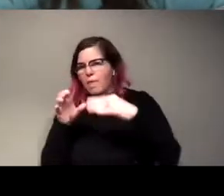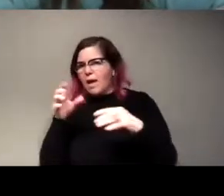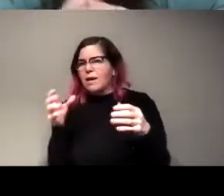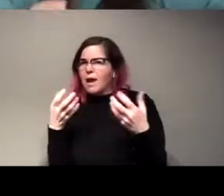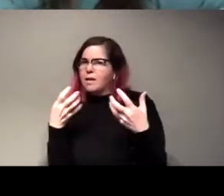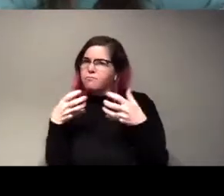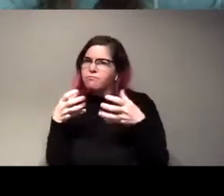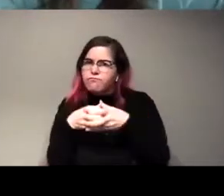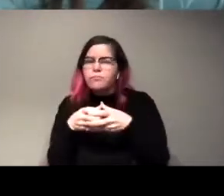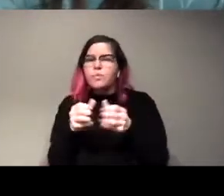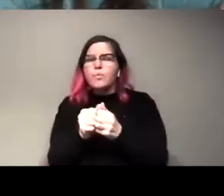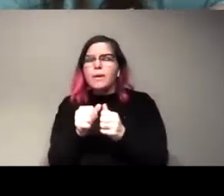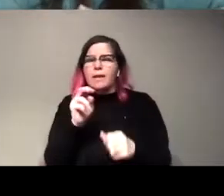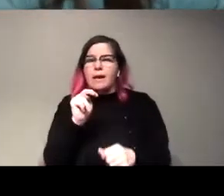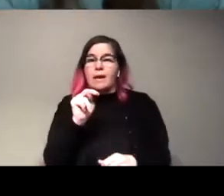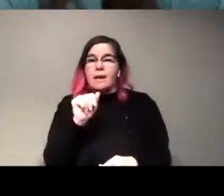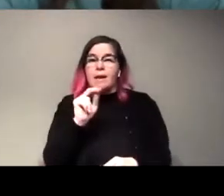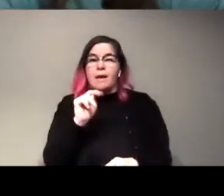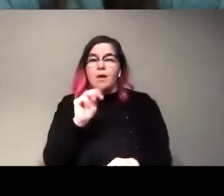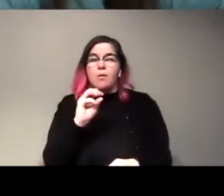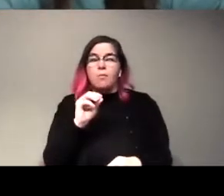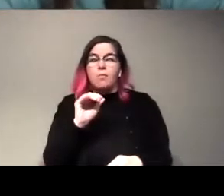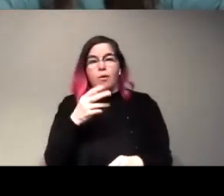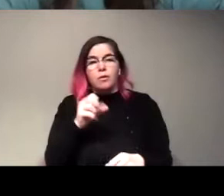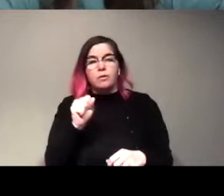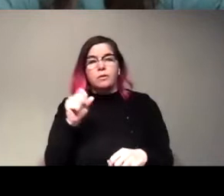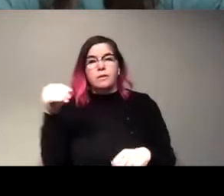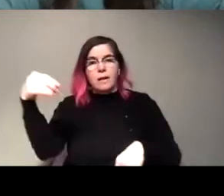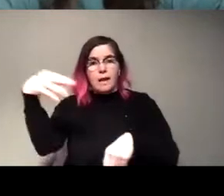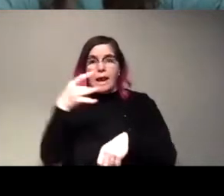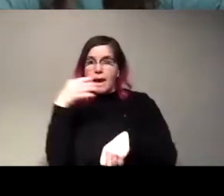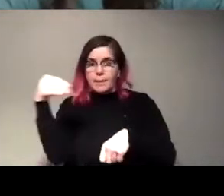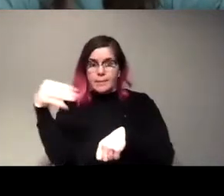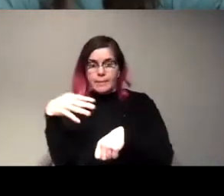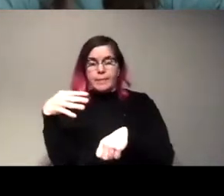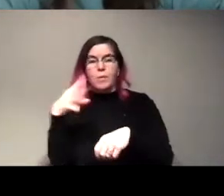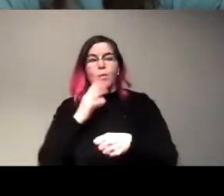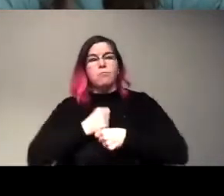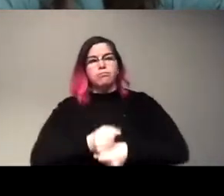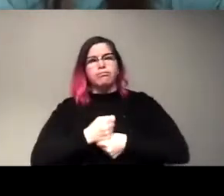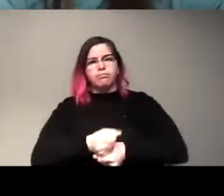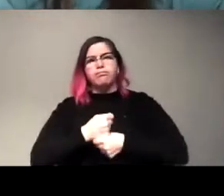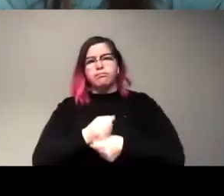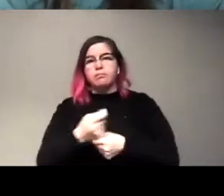with these little tiny nanoparticles, and we can just shine light on it, and it'll make a product.